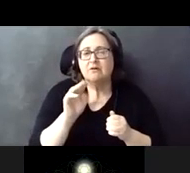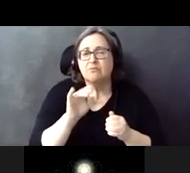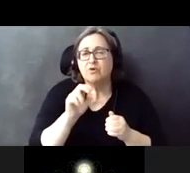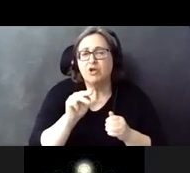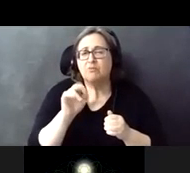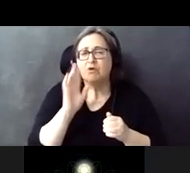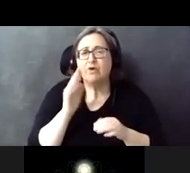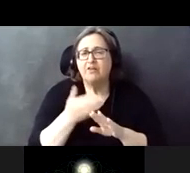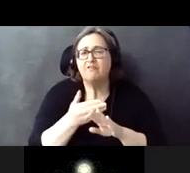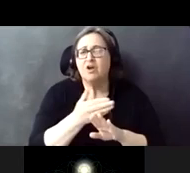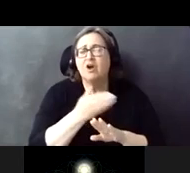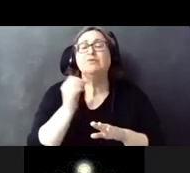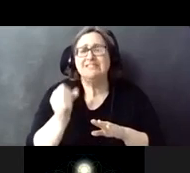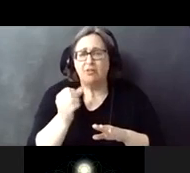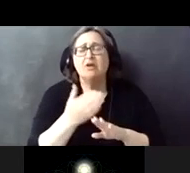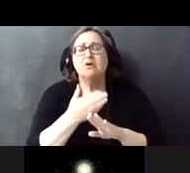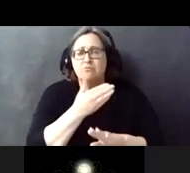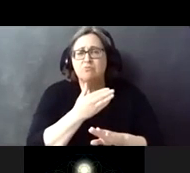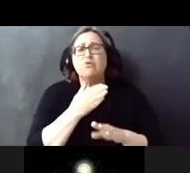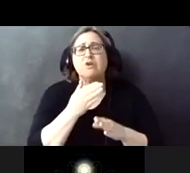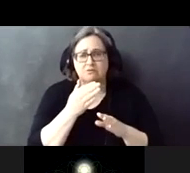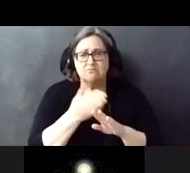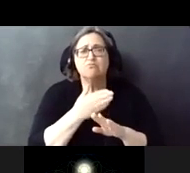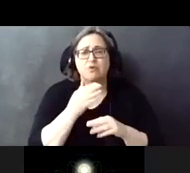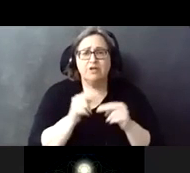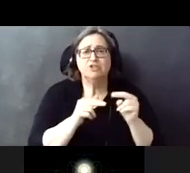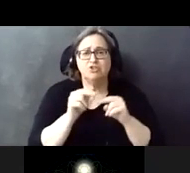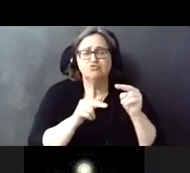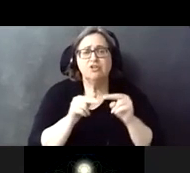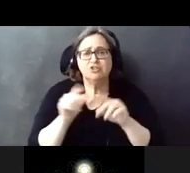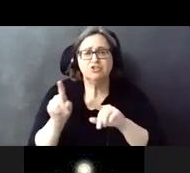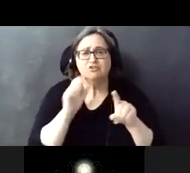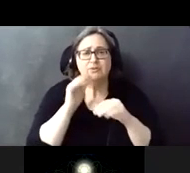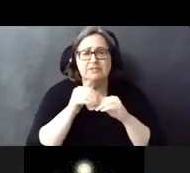be sent to you prior to the start of construction in your area next slide